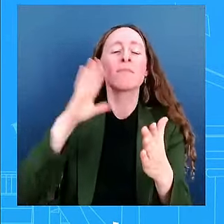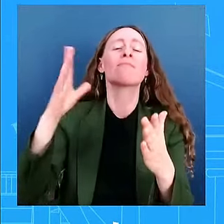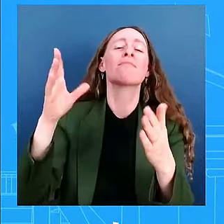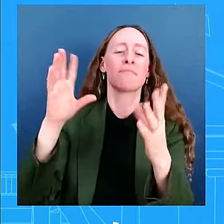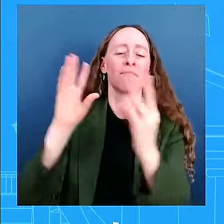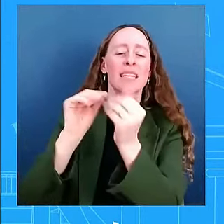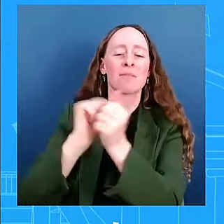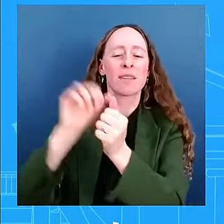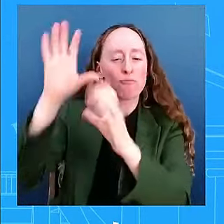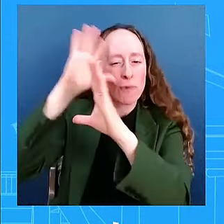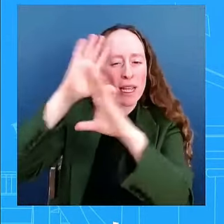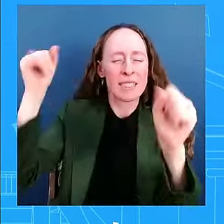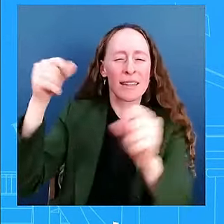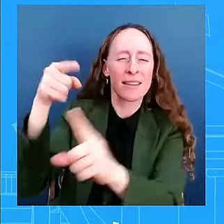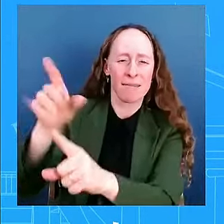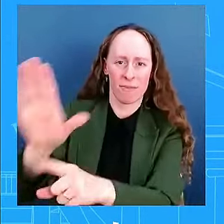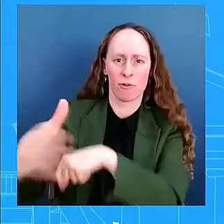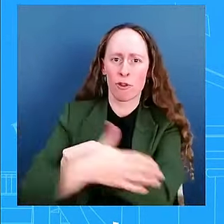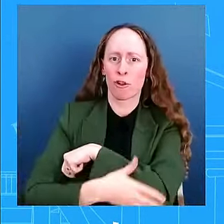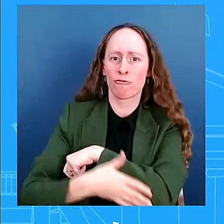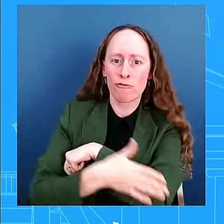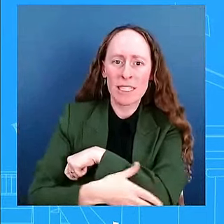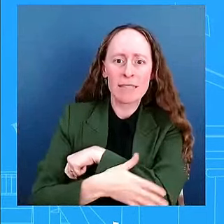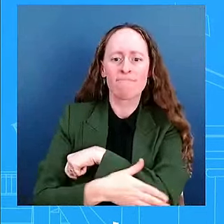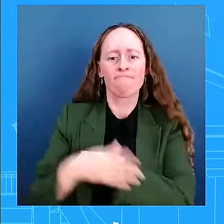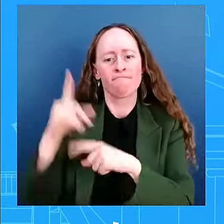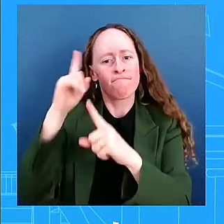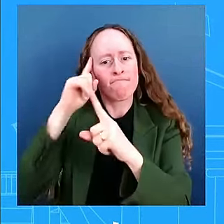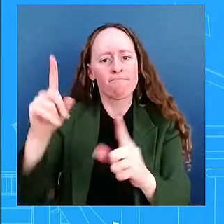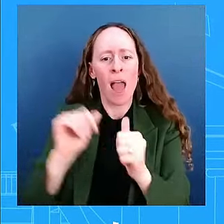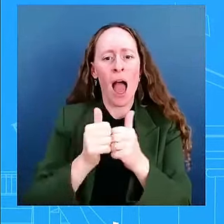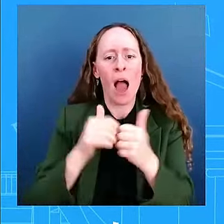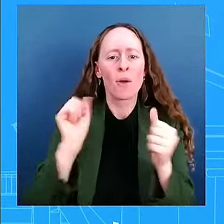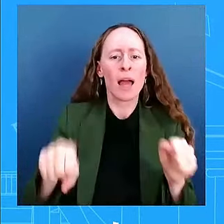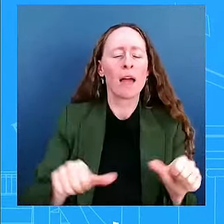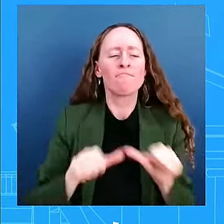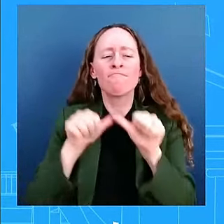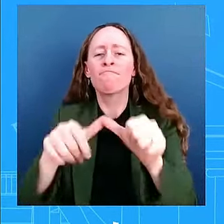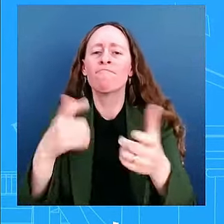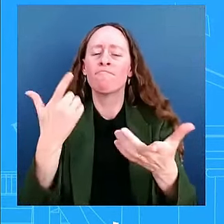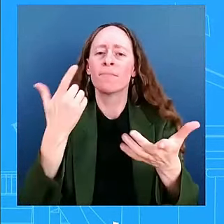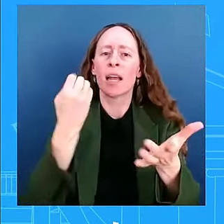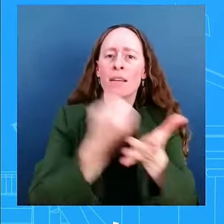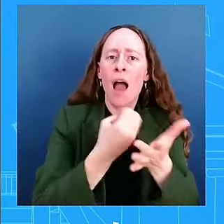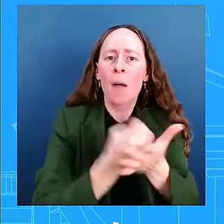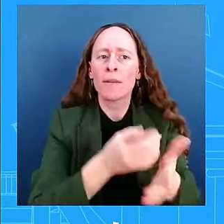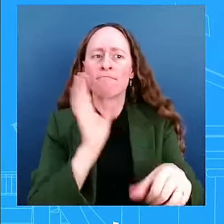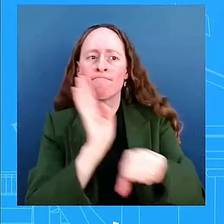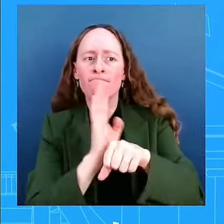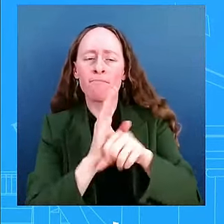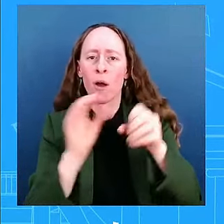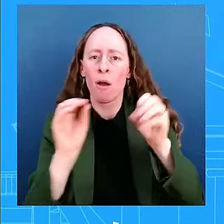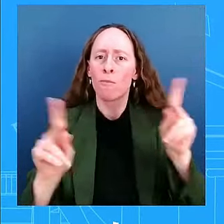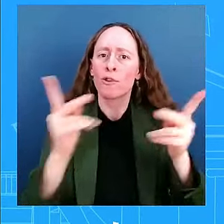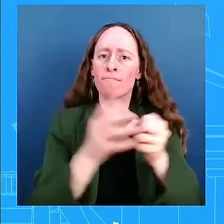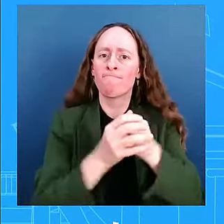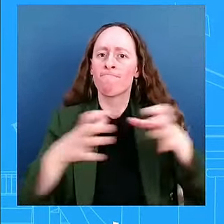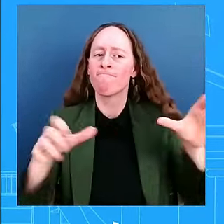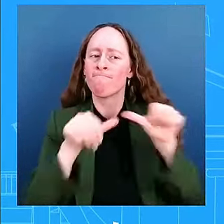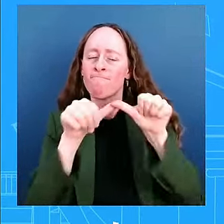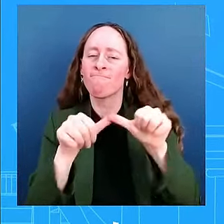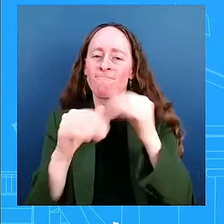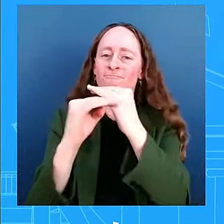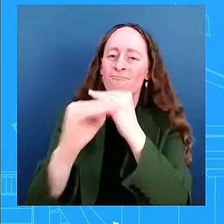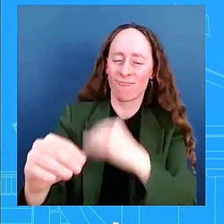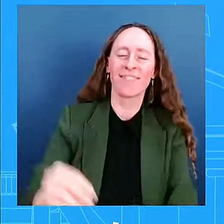security, health, and economic partnerships. The value of strong alliances and partnerships in the defense of freedom